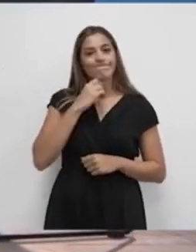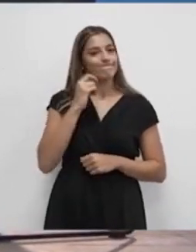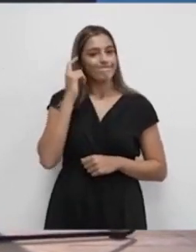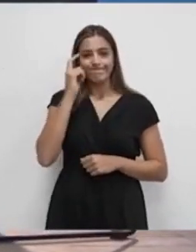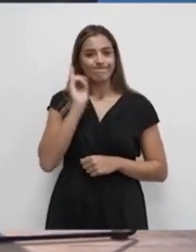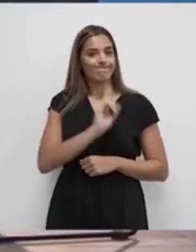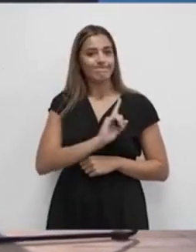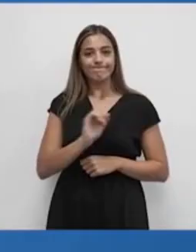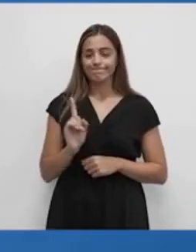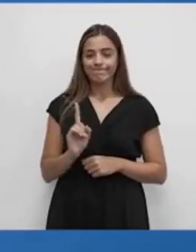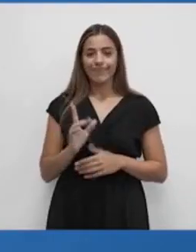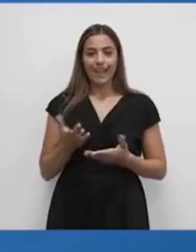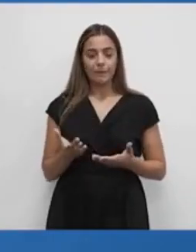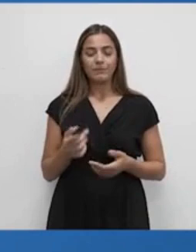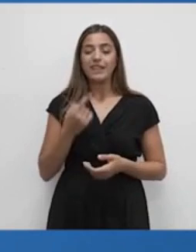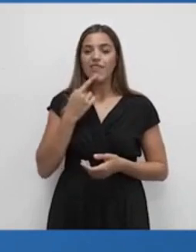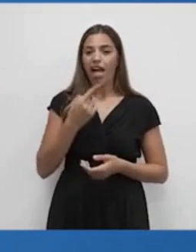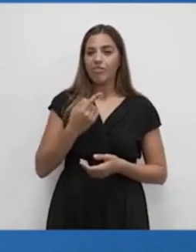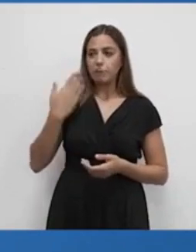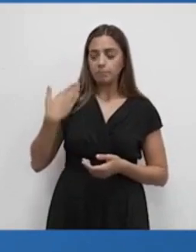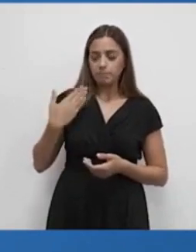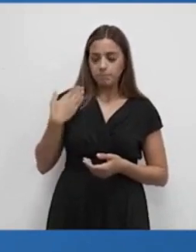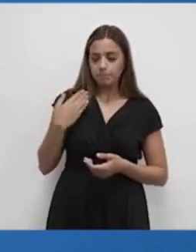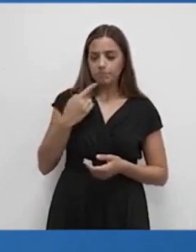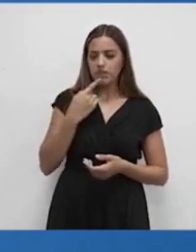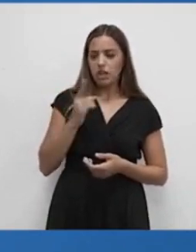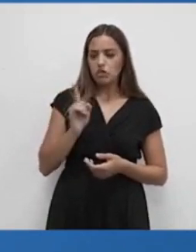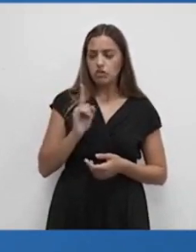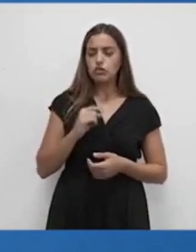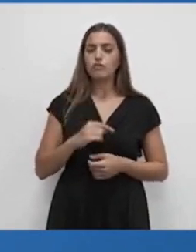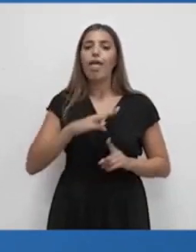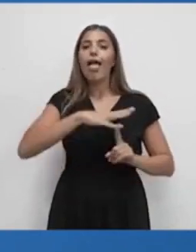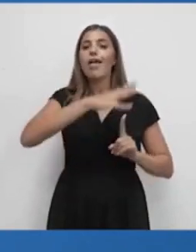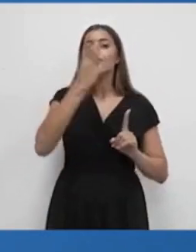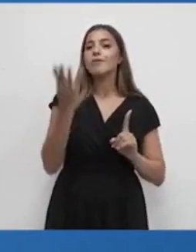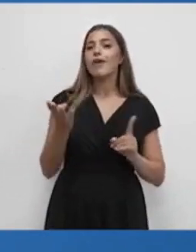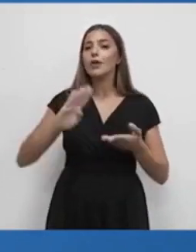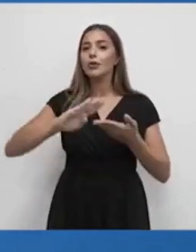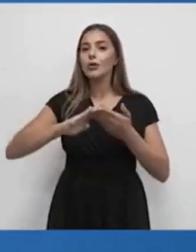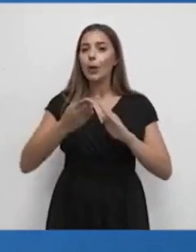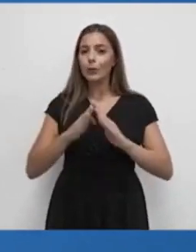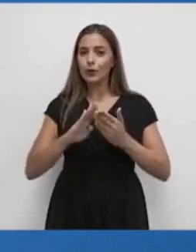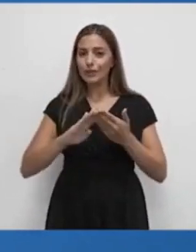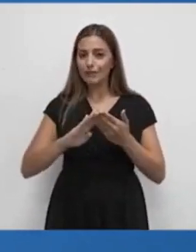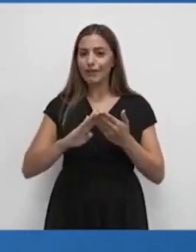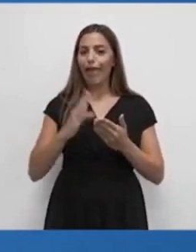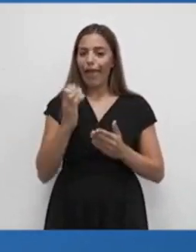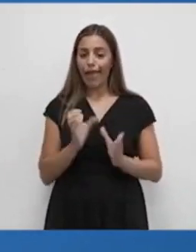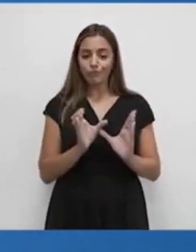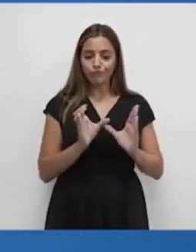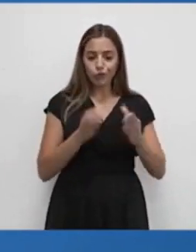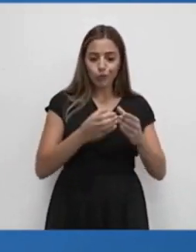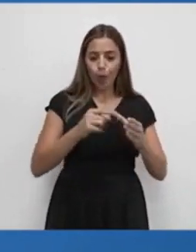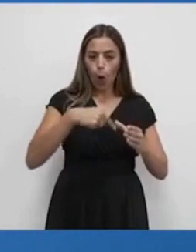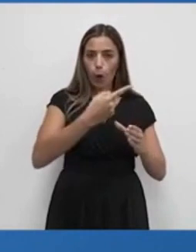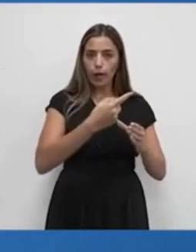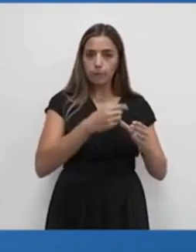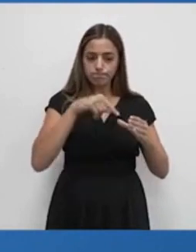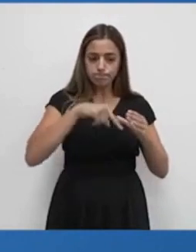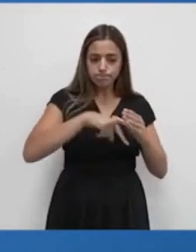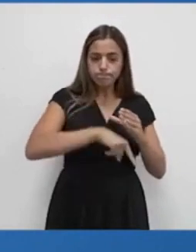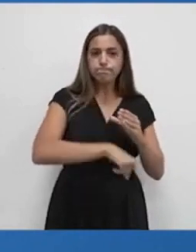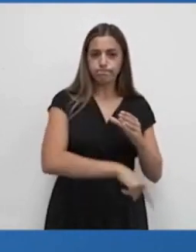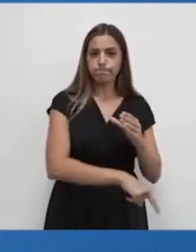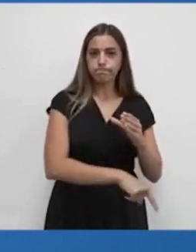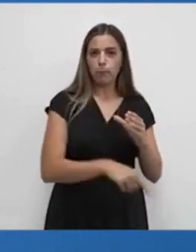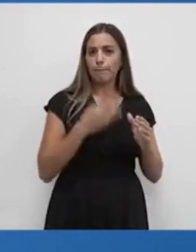As we were saying earlier on, within the LGBTI community, other minorities, when there